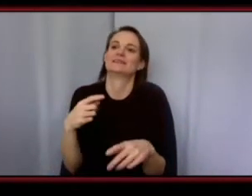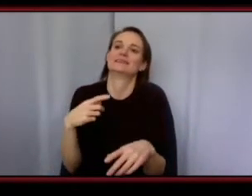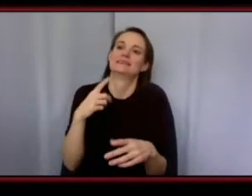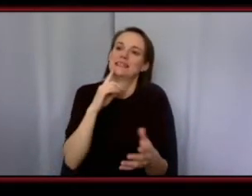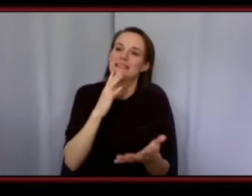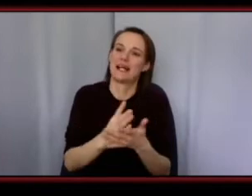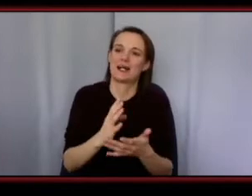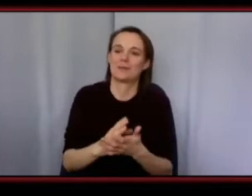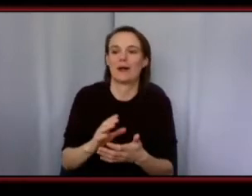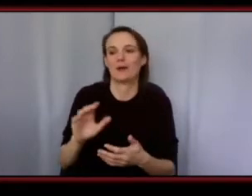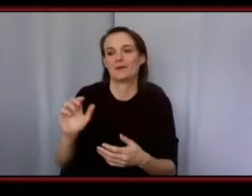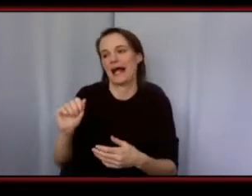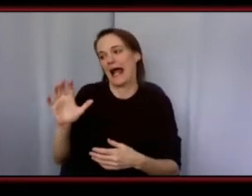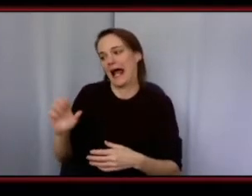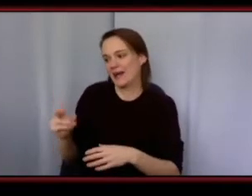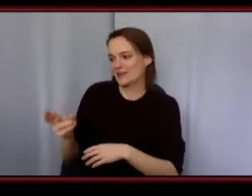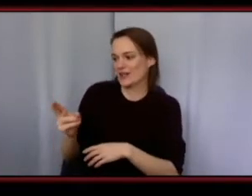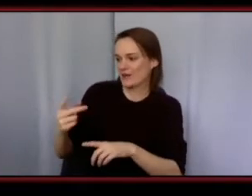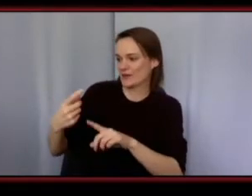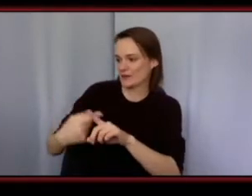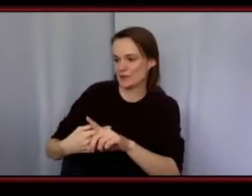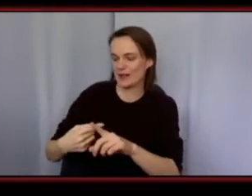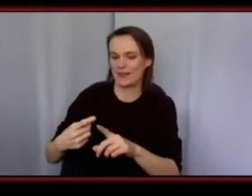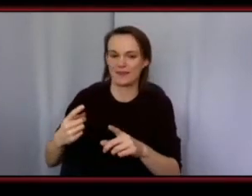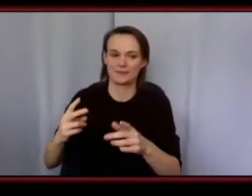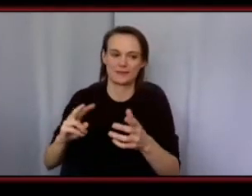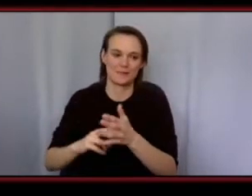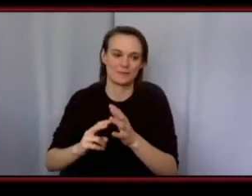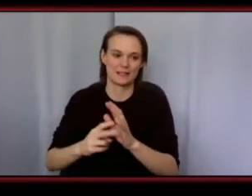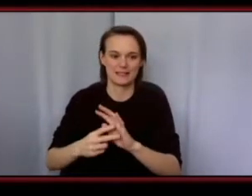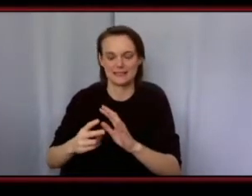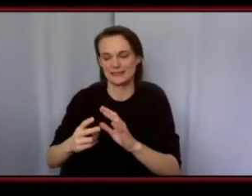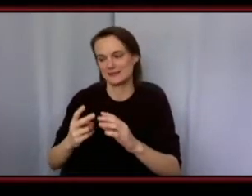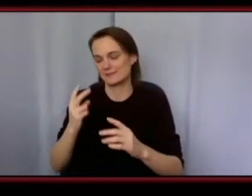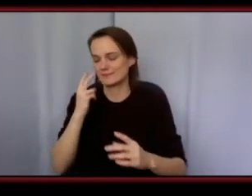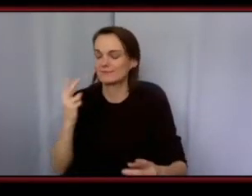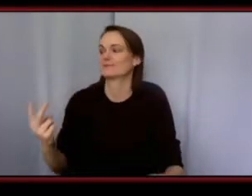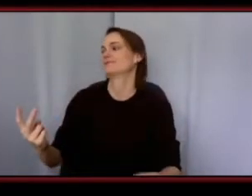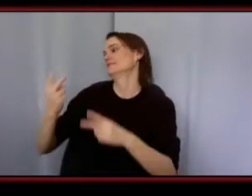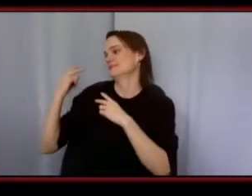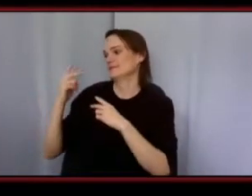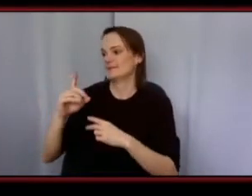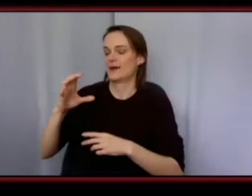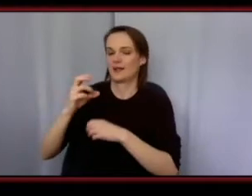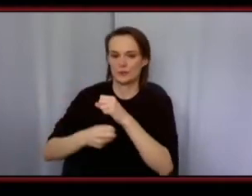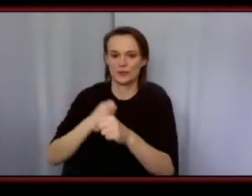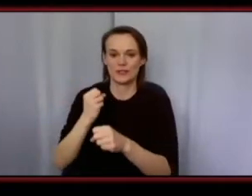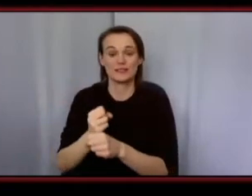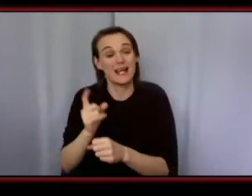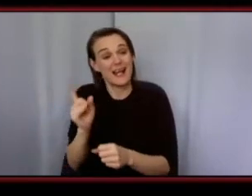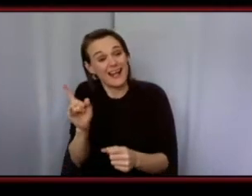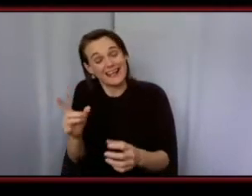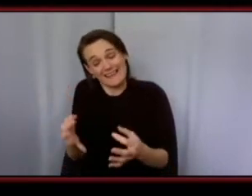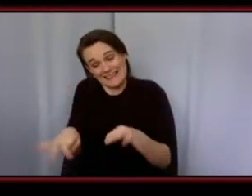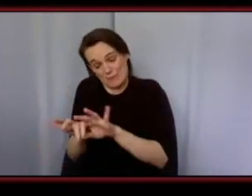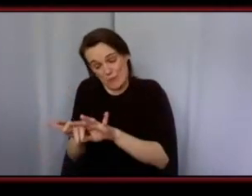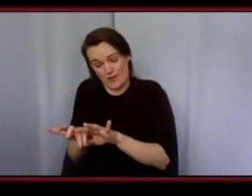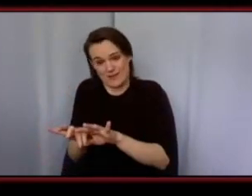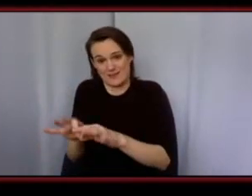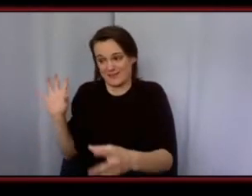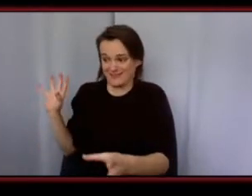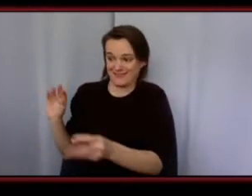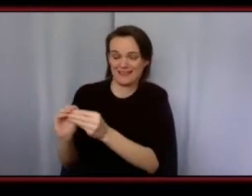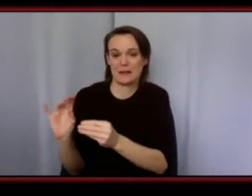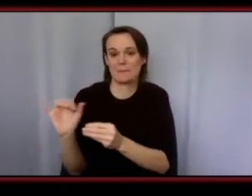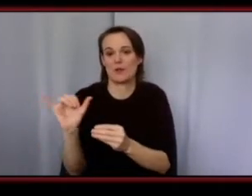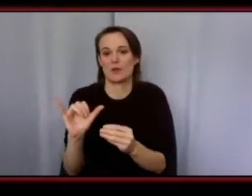we're talking 100 years and it's important to understand your history but it's also important to understand the journey and the present and where we've gotten